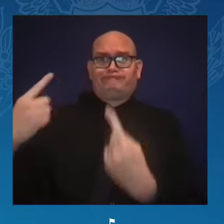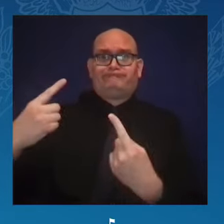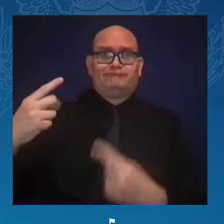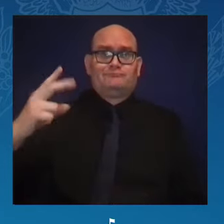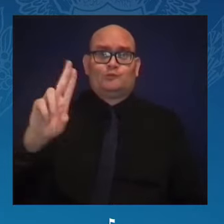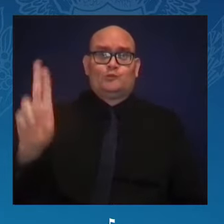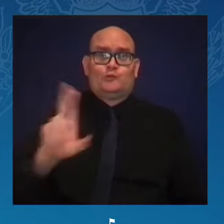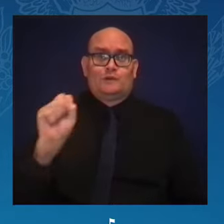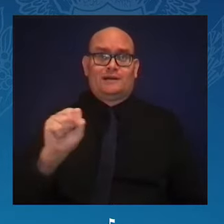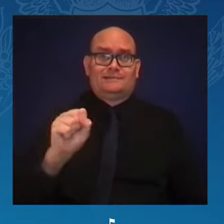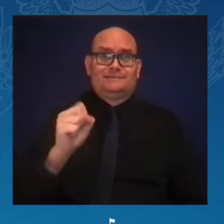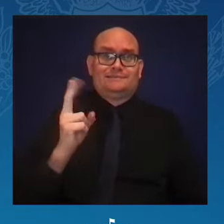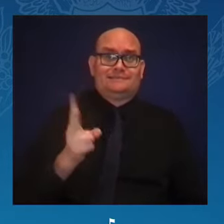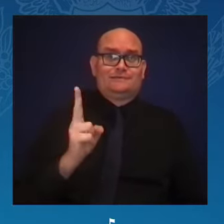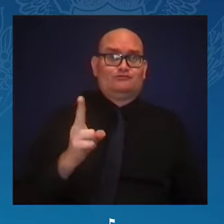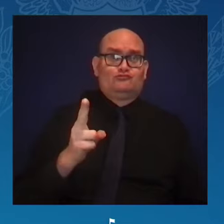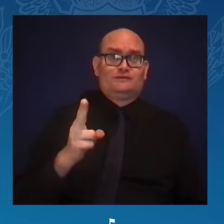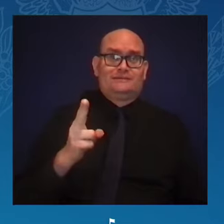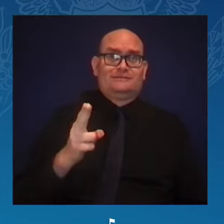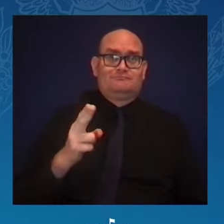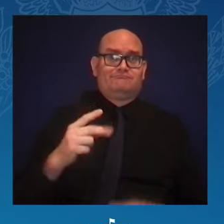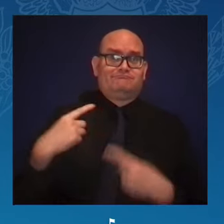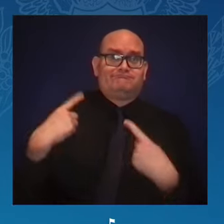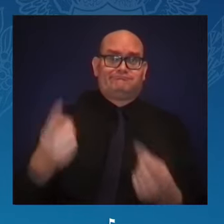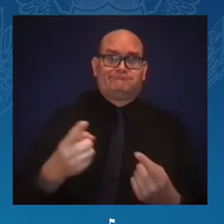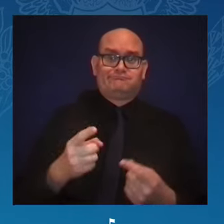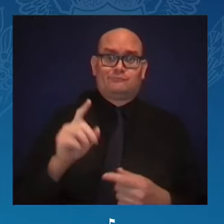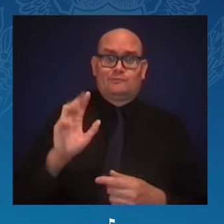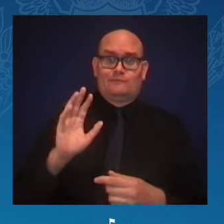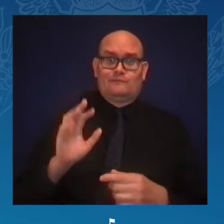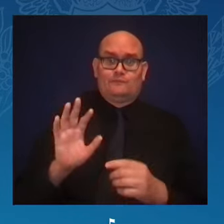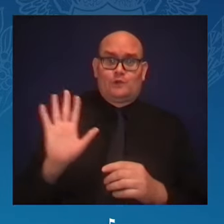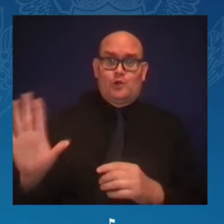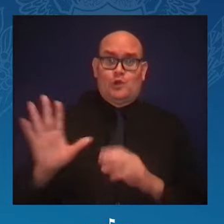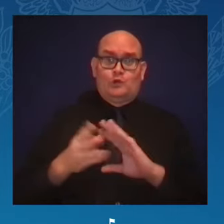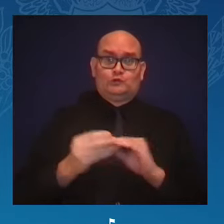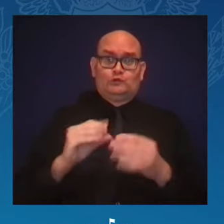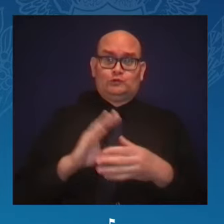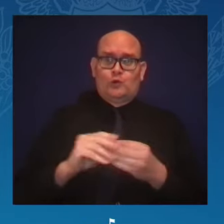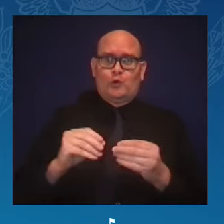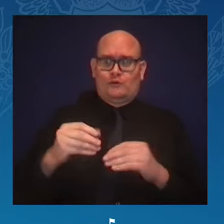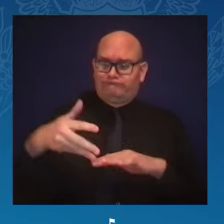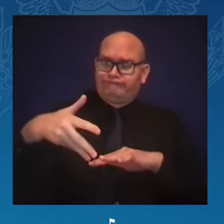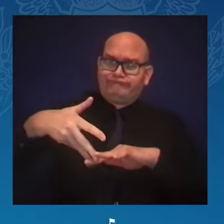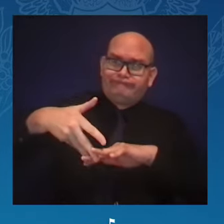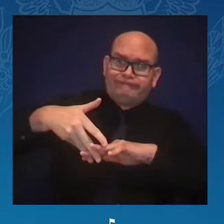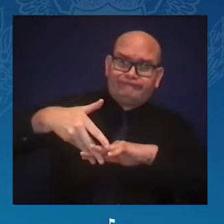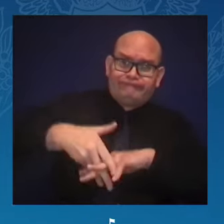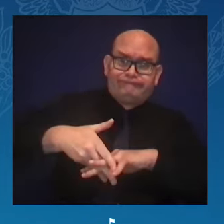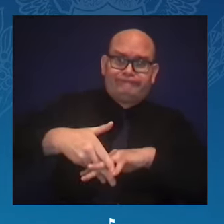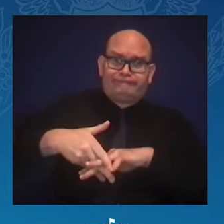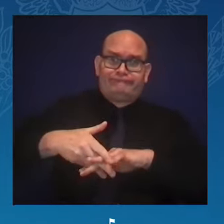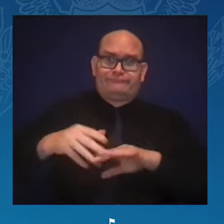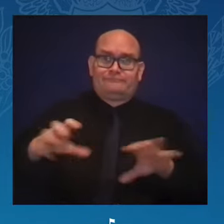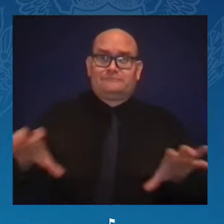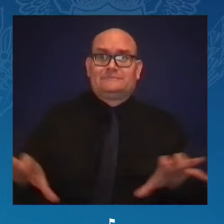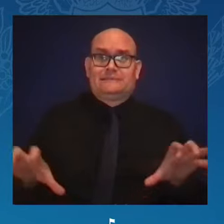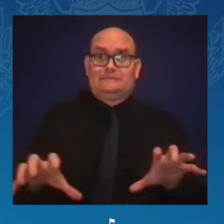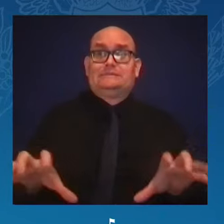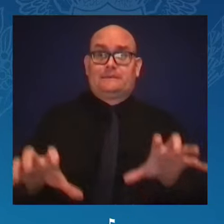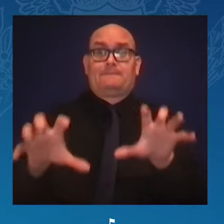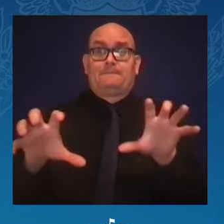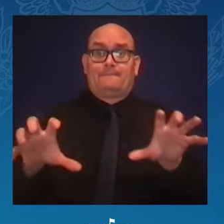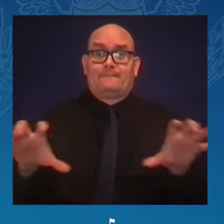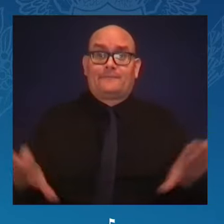Her story is rooted in activism. Her parents were activists who took her and her sister along to